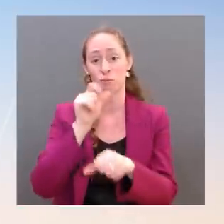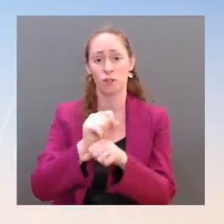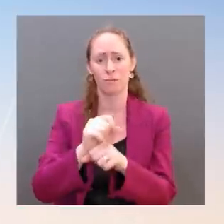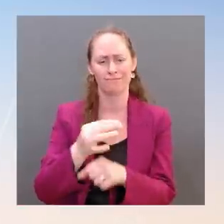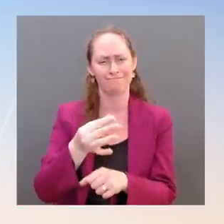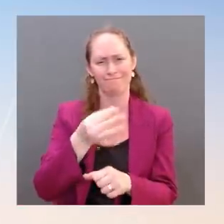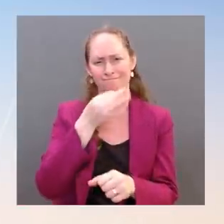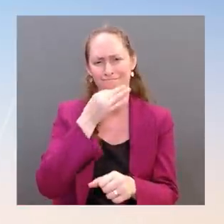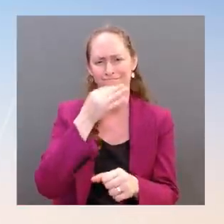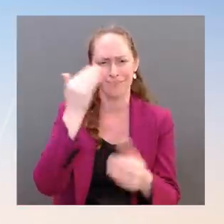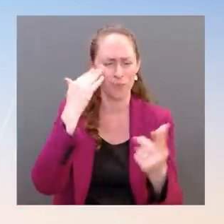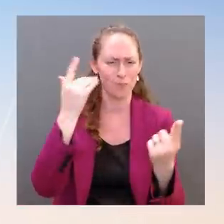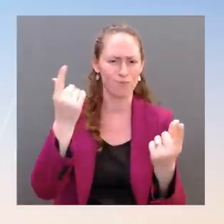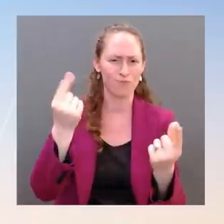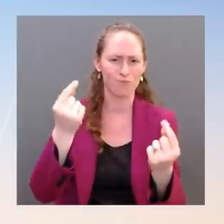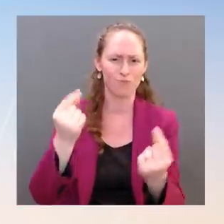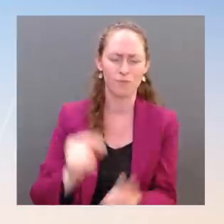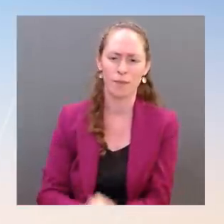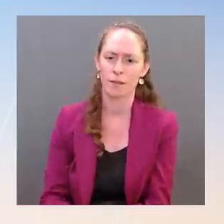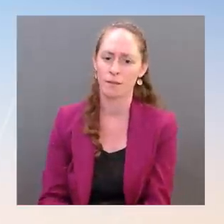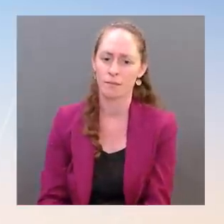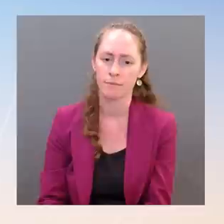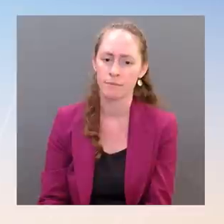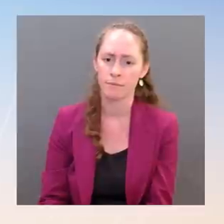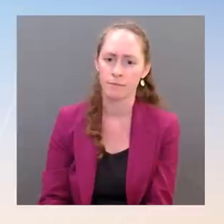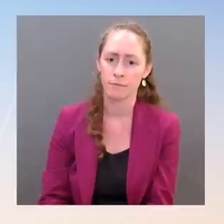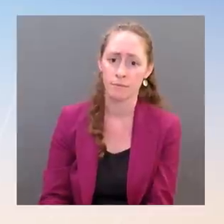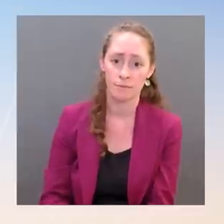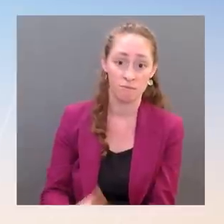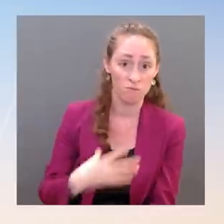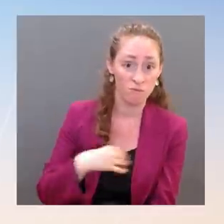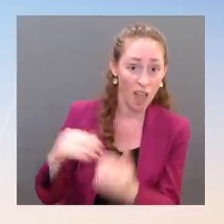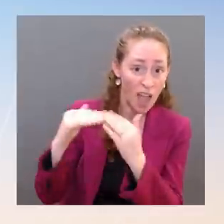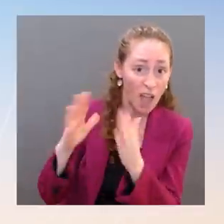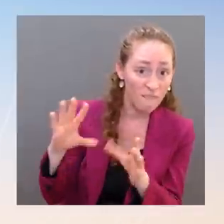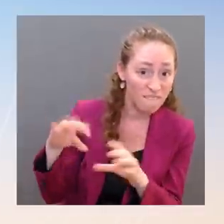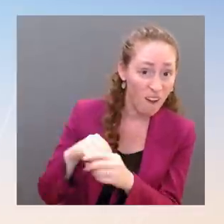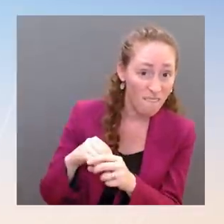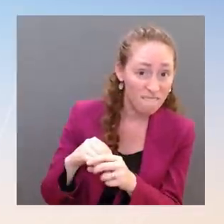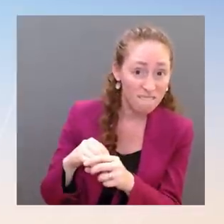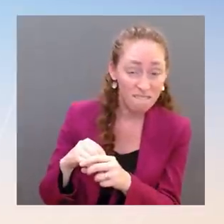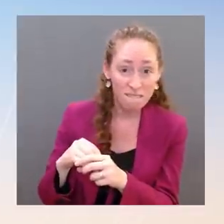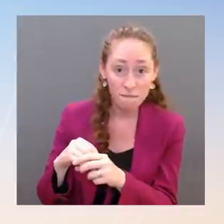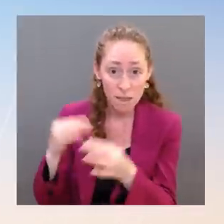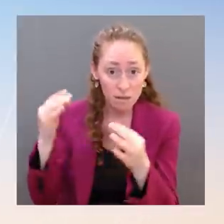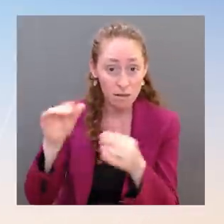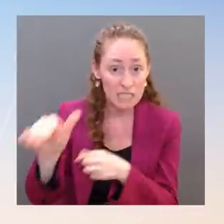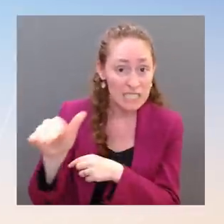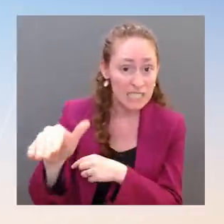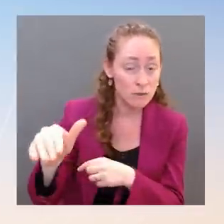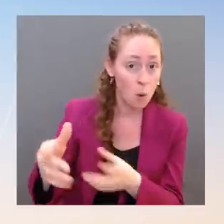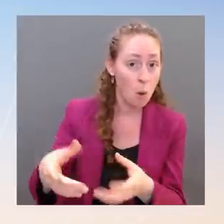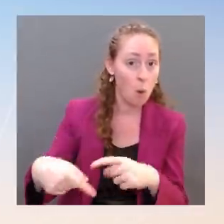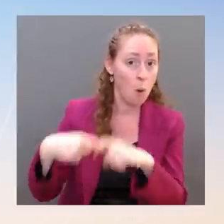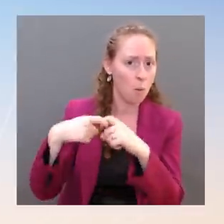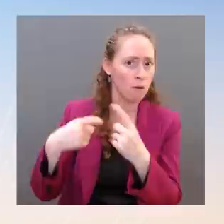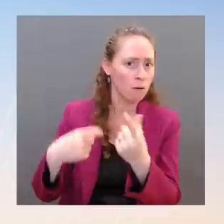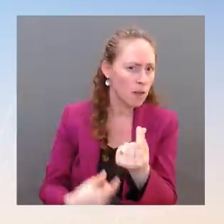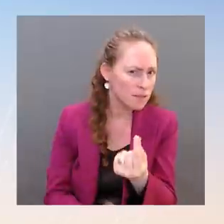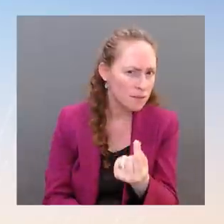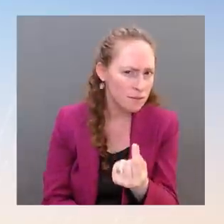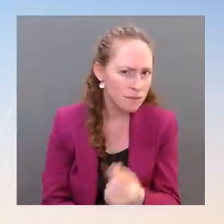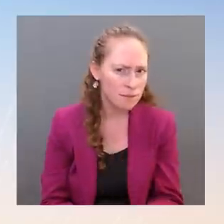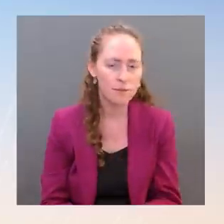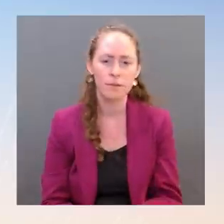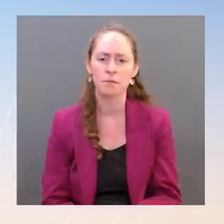be paused or what should happen with with the board? Ms. No, first of all, like I said, this this is what's happening. There is a pause. We did not have an